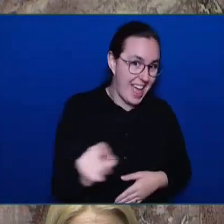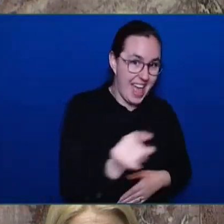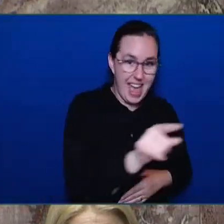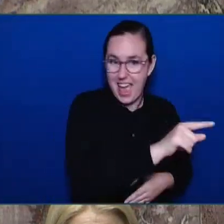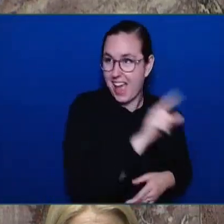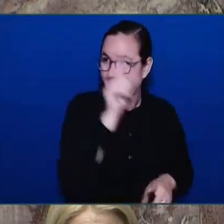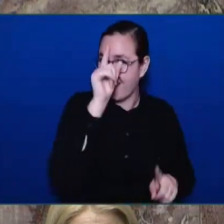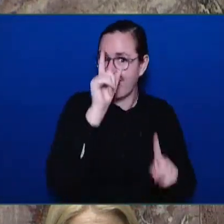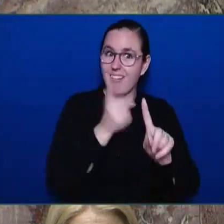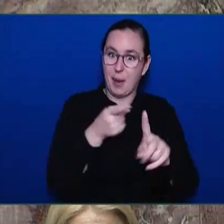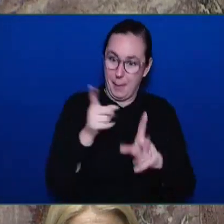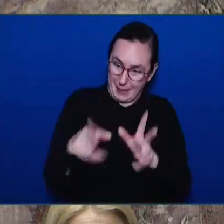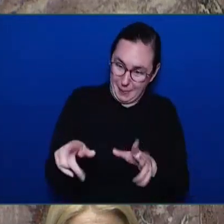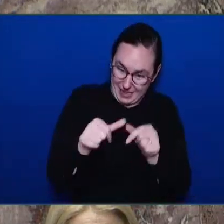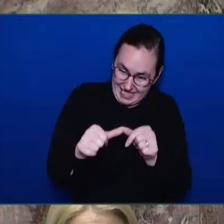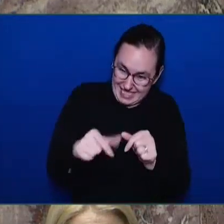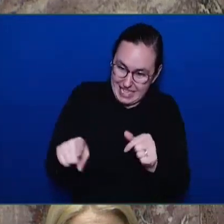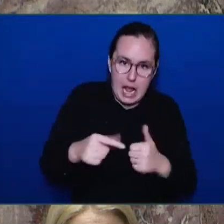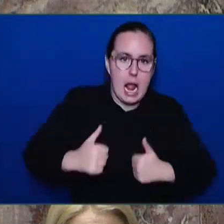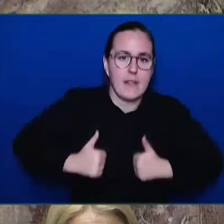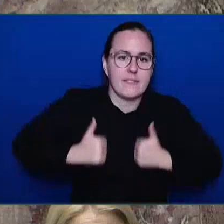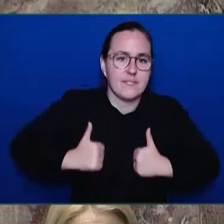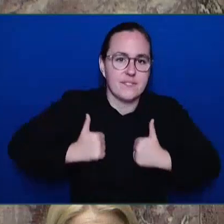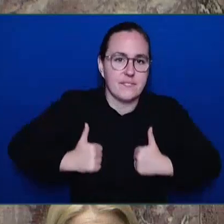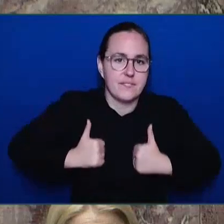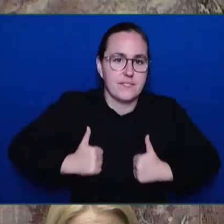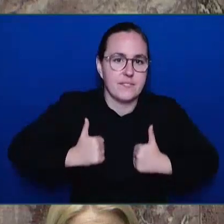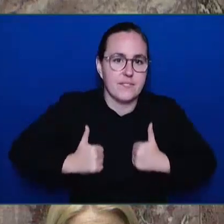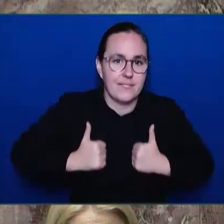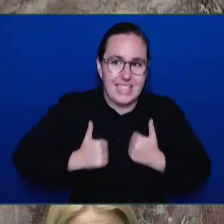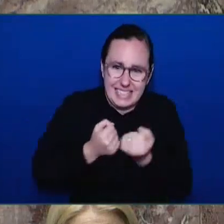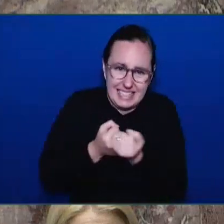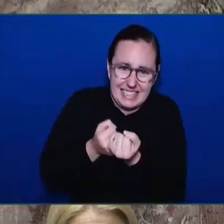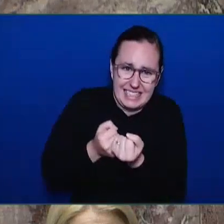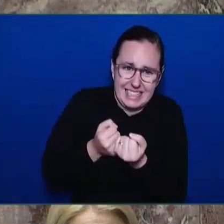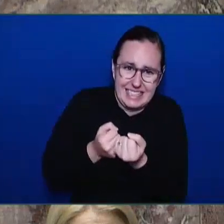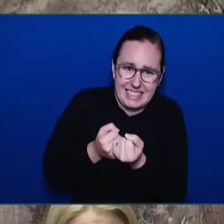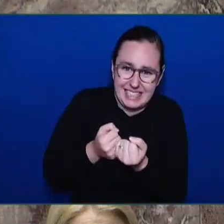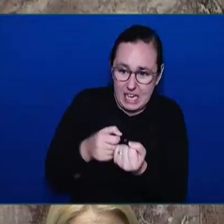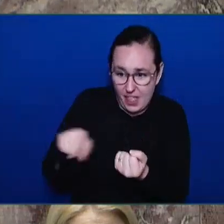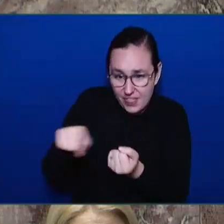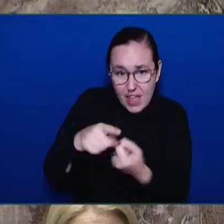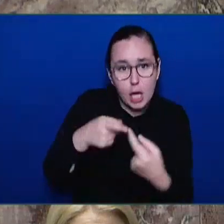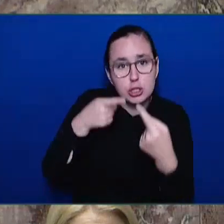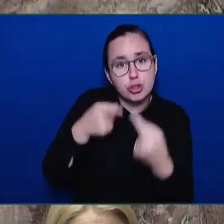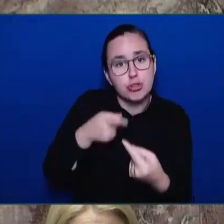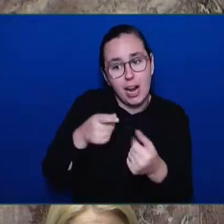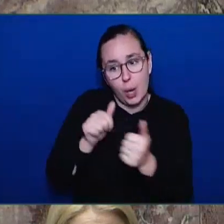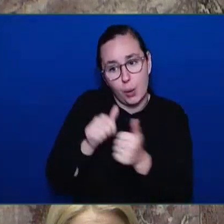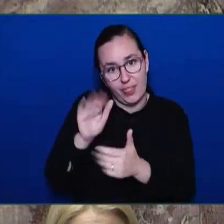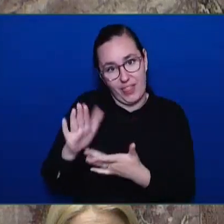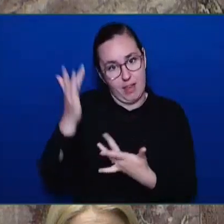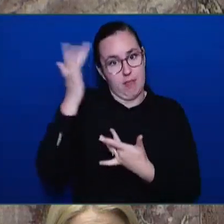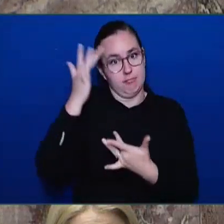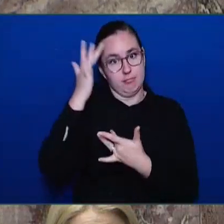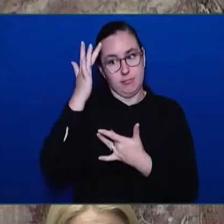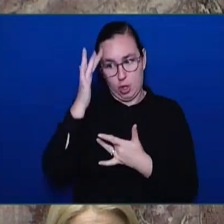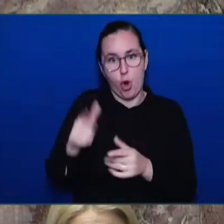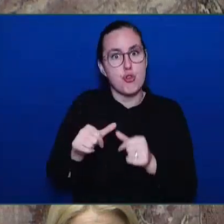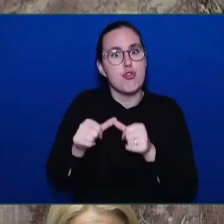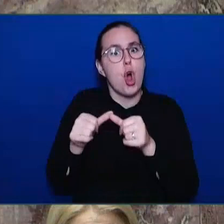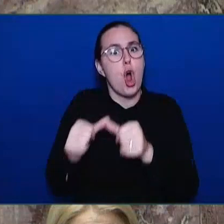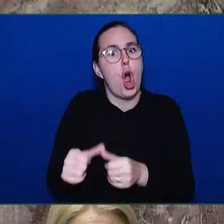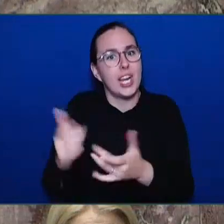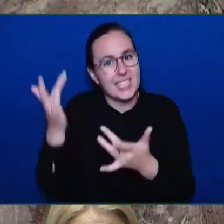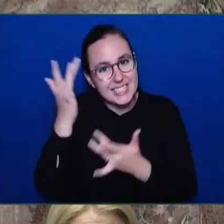who are struggling with a condition that is a chronic and relapsing condition, as we all know. A